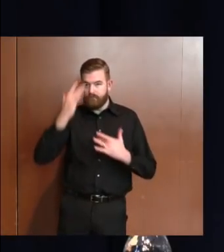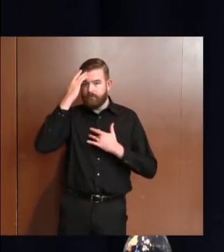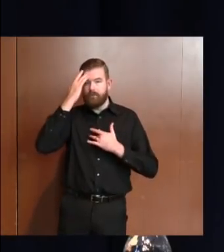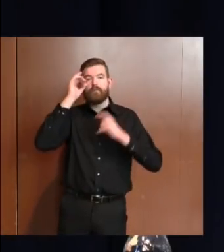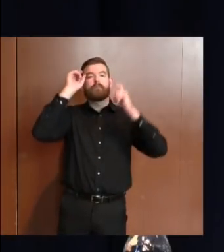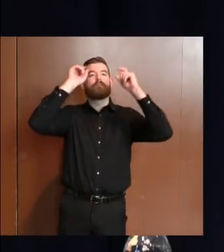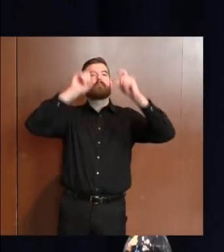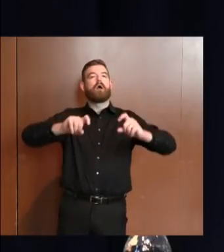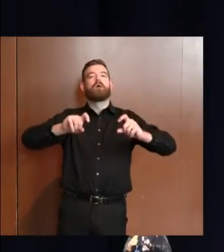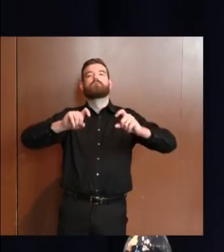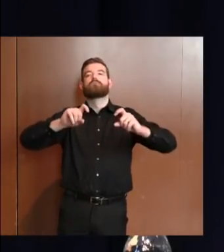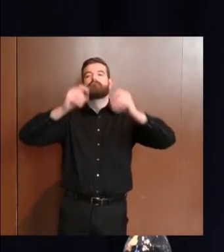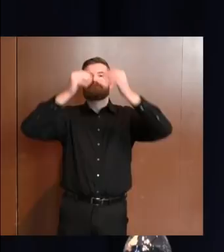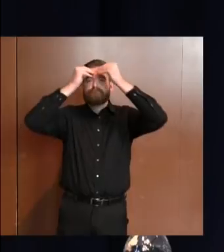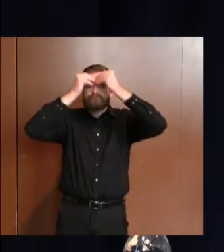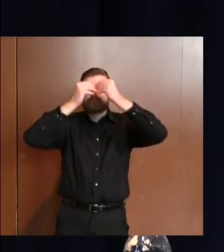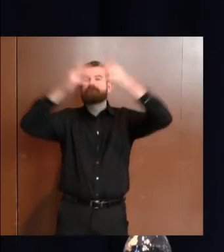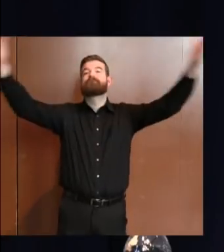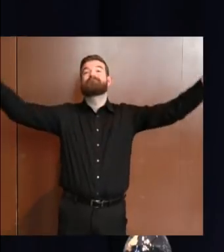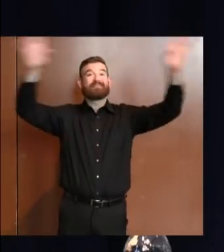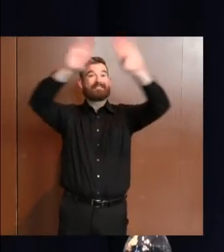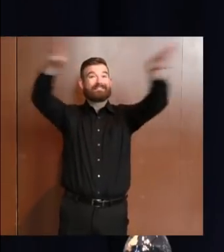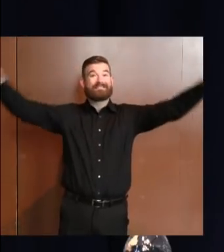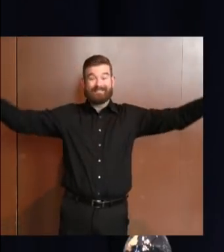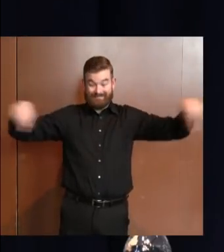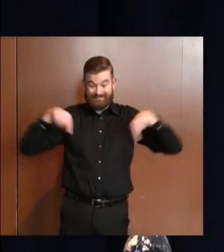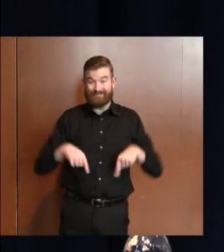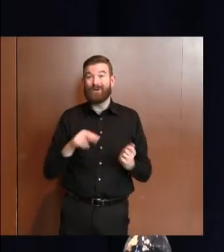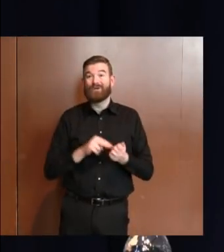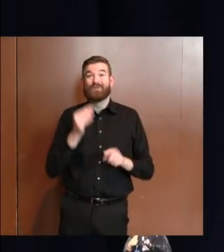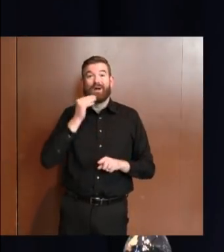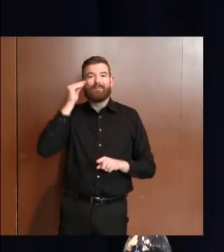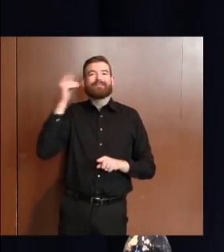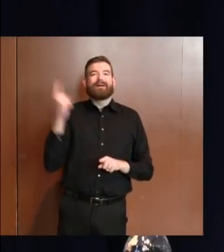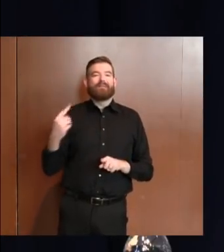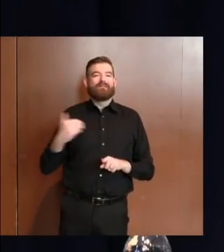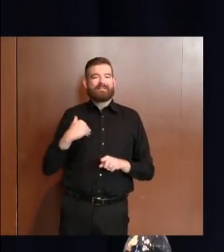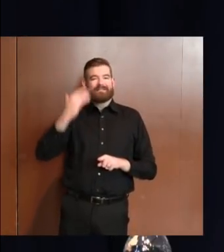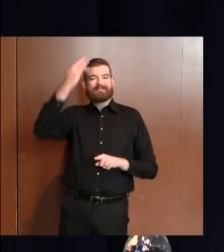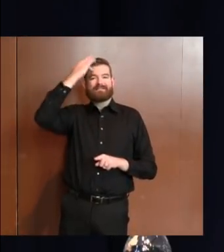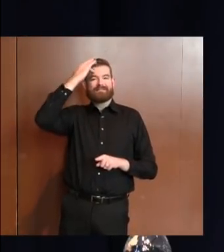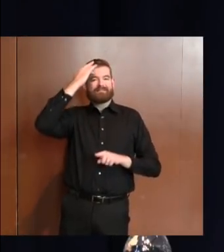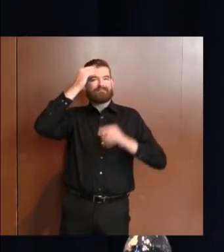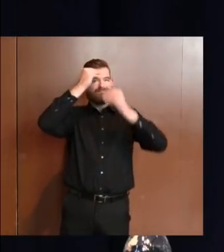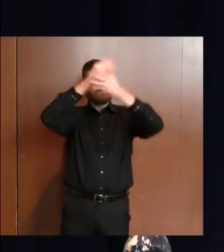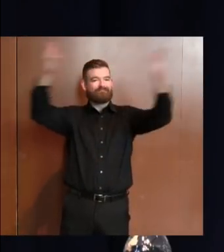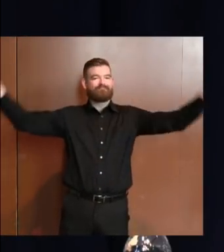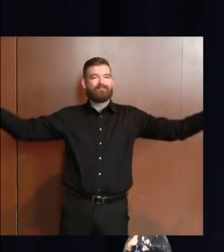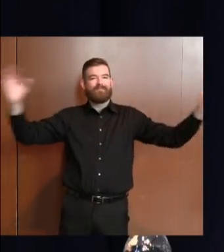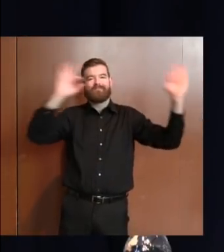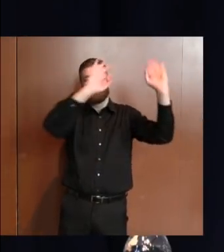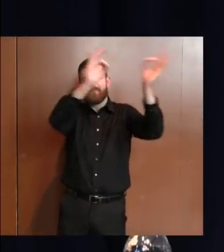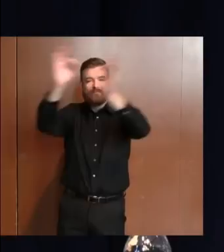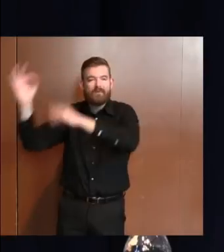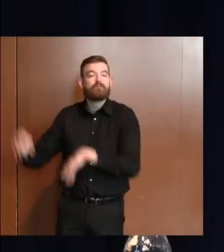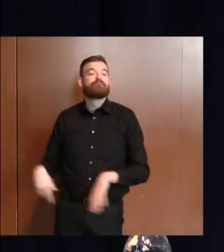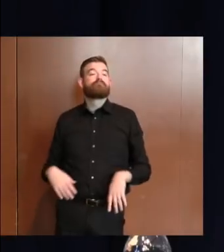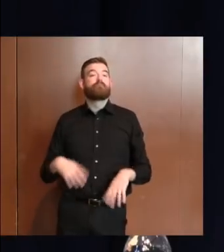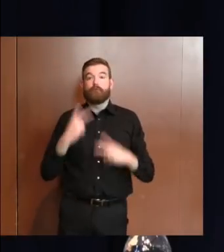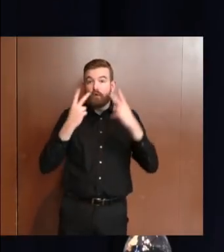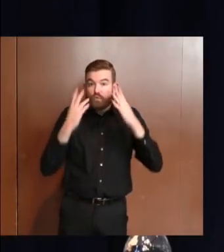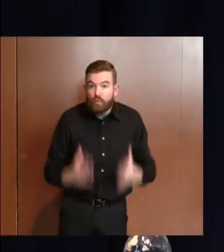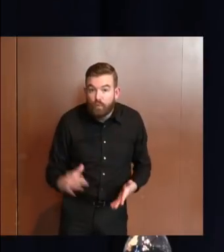for the notification of residents, residents' families, visitors, and staff when at least one